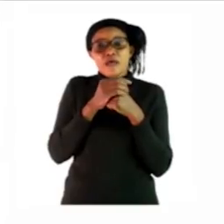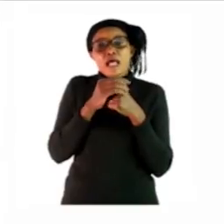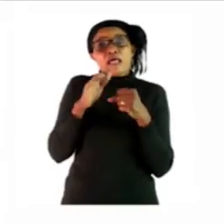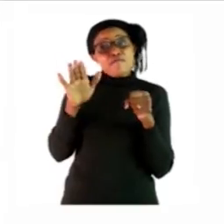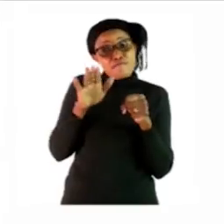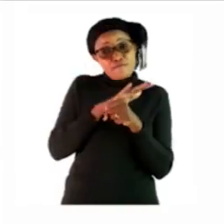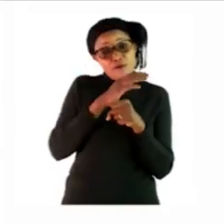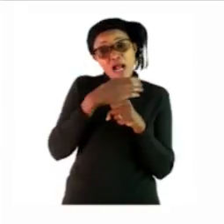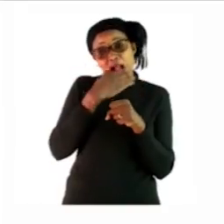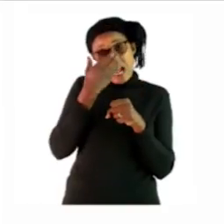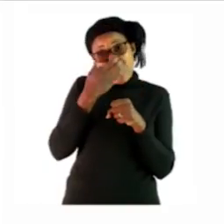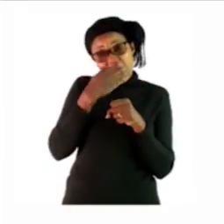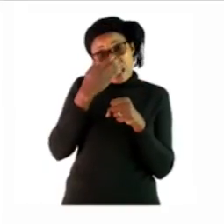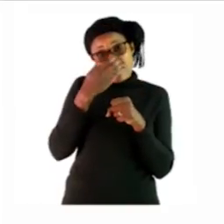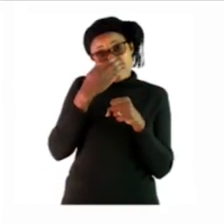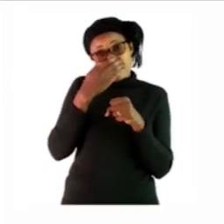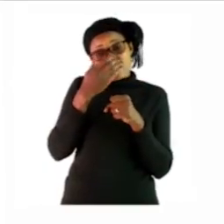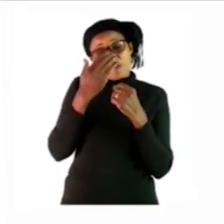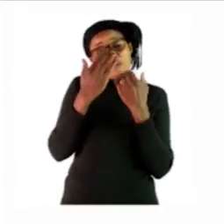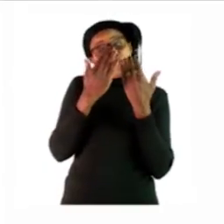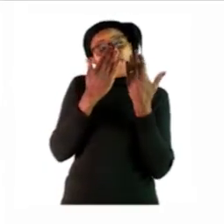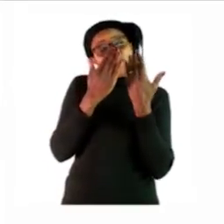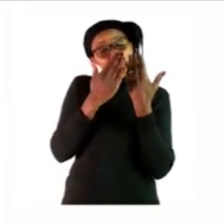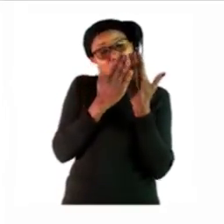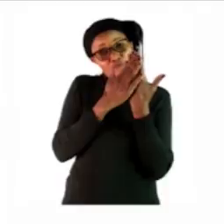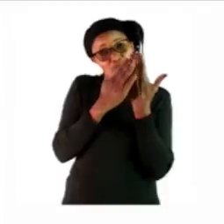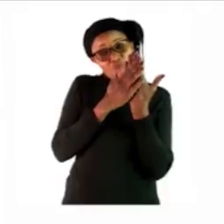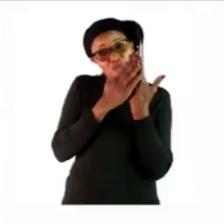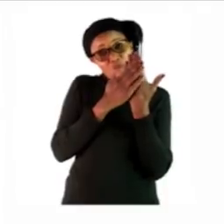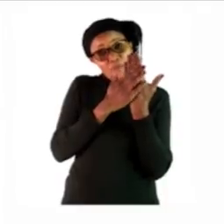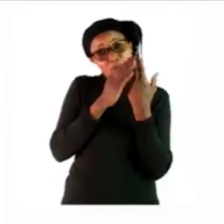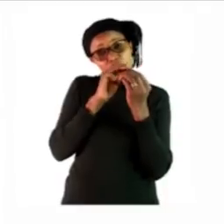you will paste at the back of number one